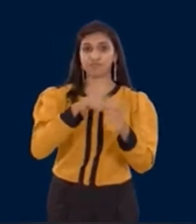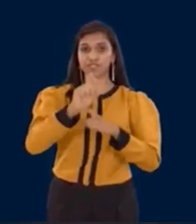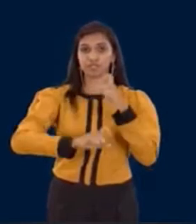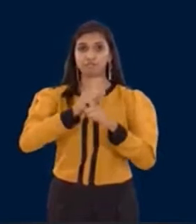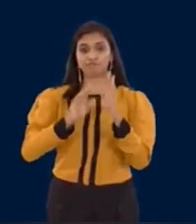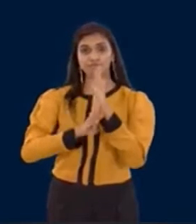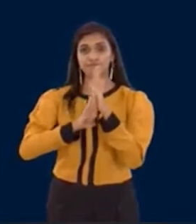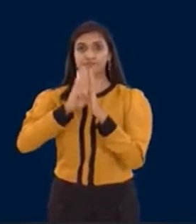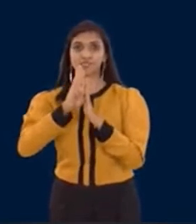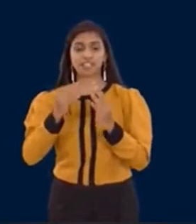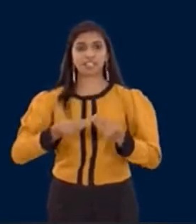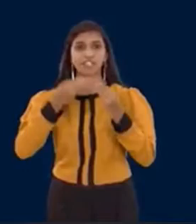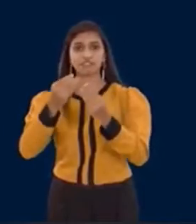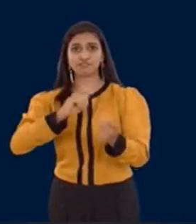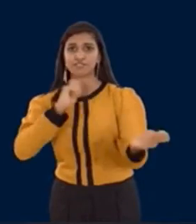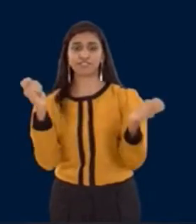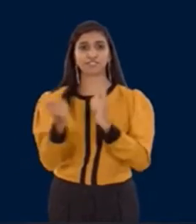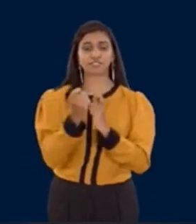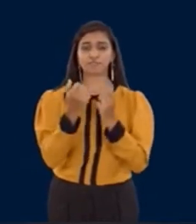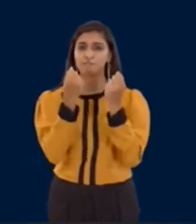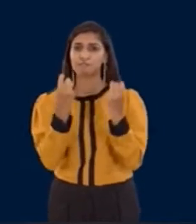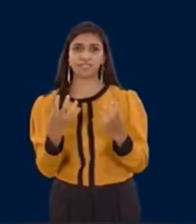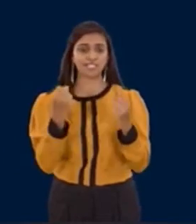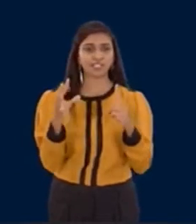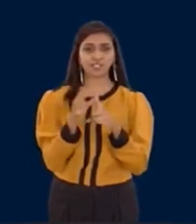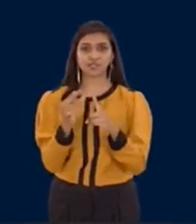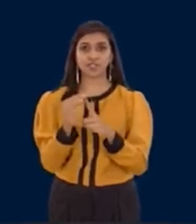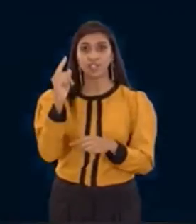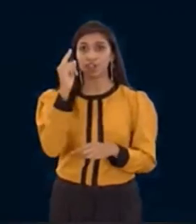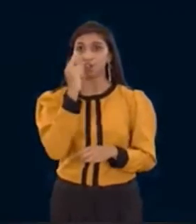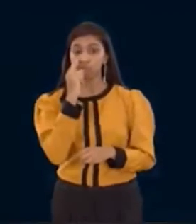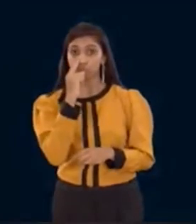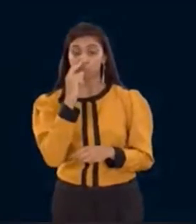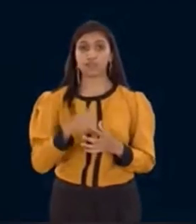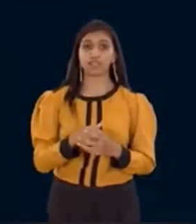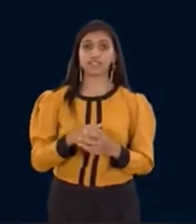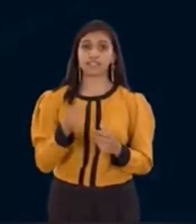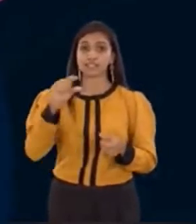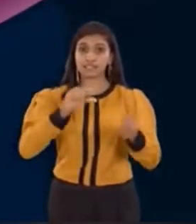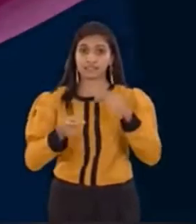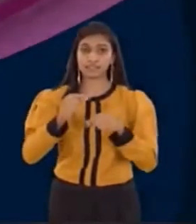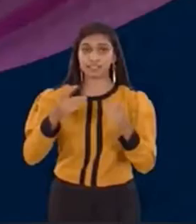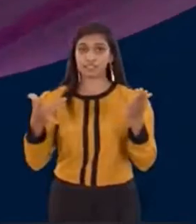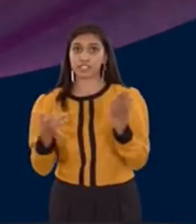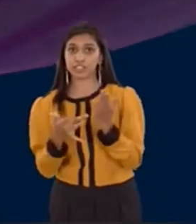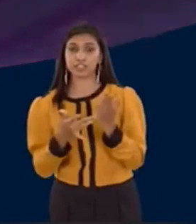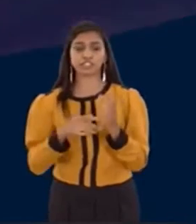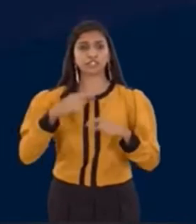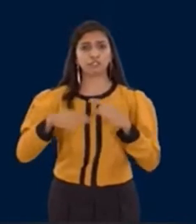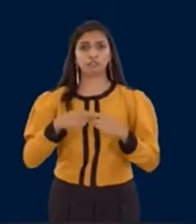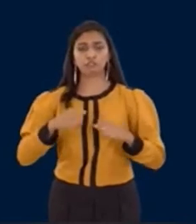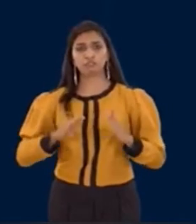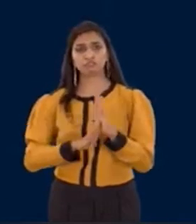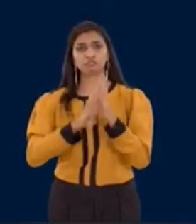contribution to our mission for change. Women have historically been underrepresented in the field of science and technology. With